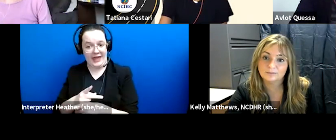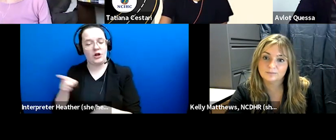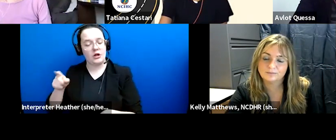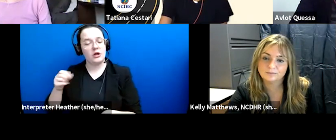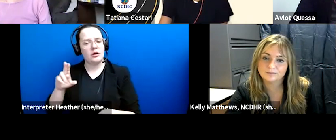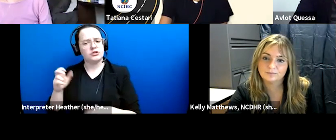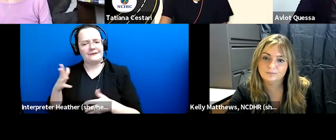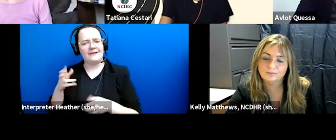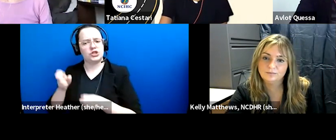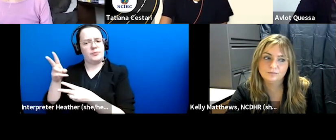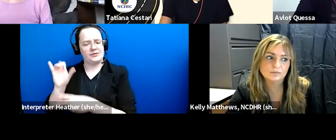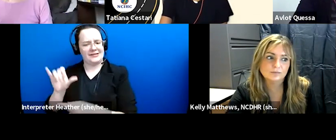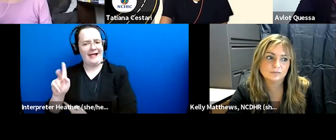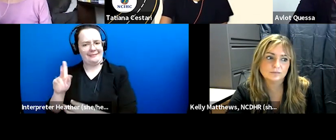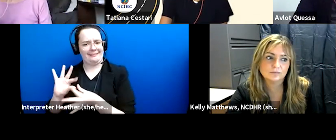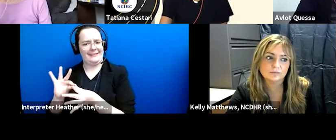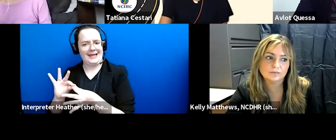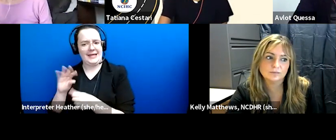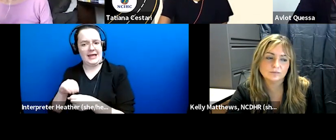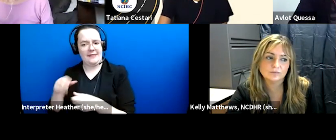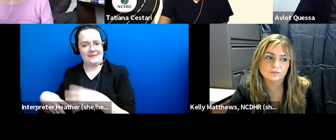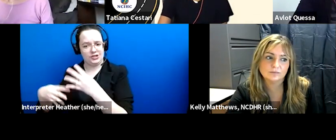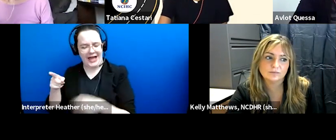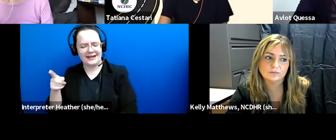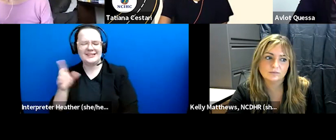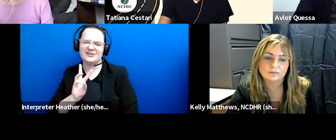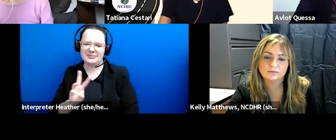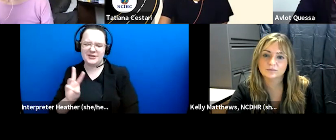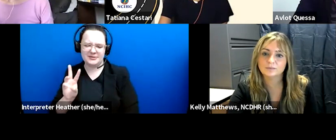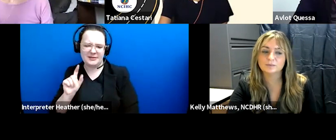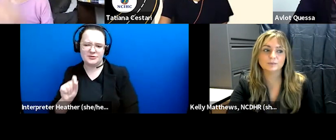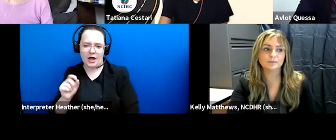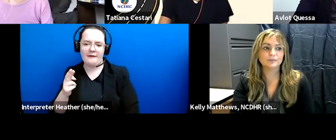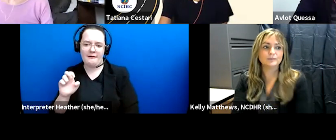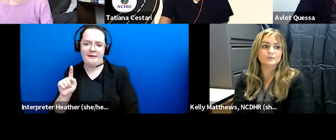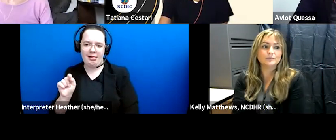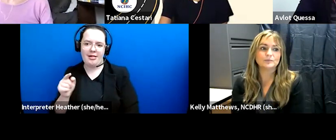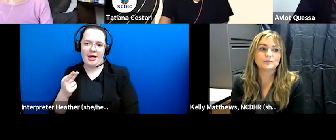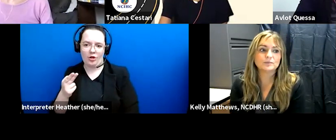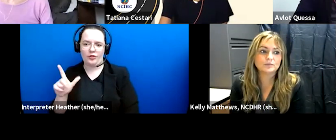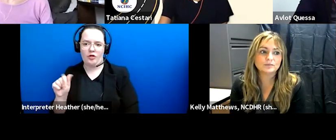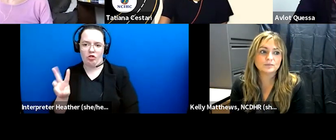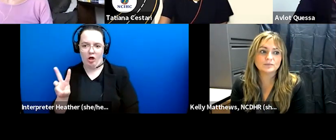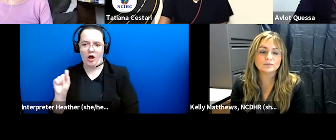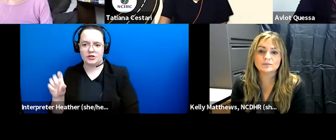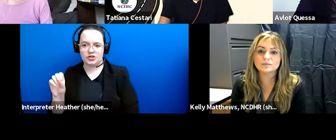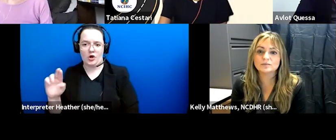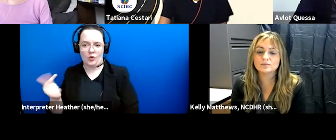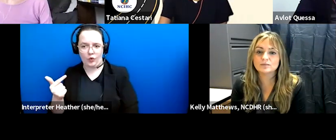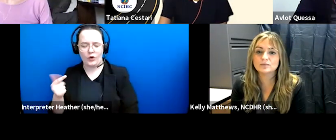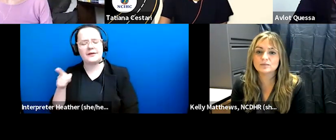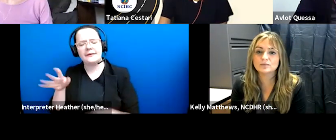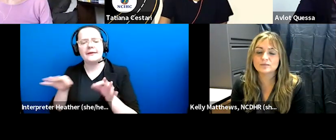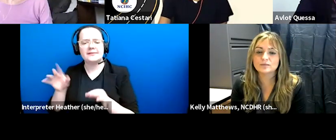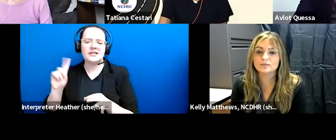link in the chat for more info c www.healthlaw.org and then where to get the templates for